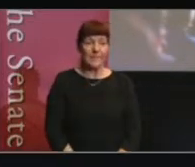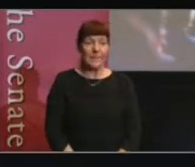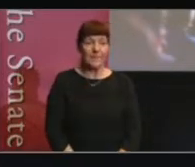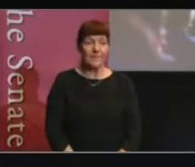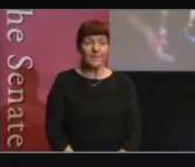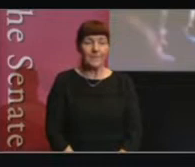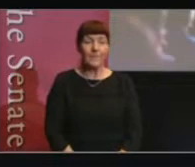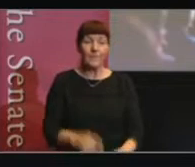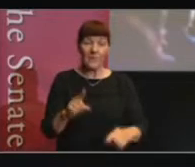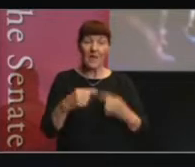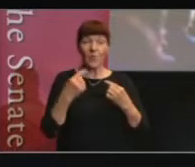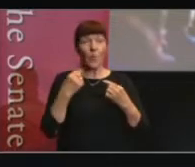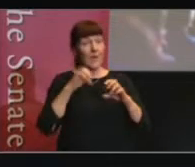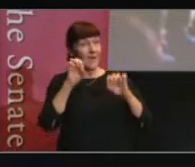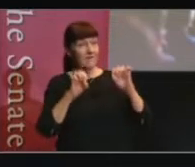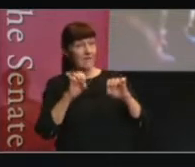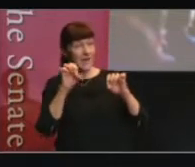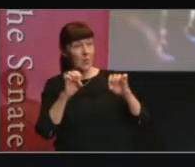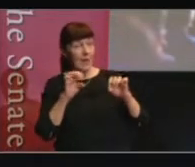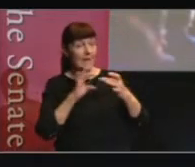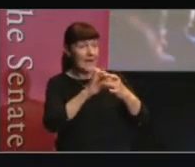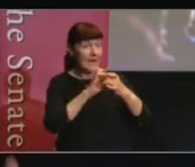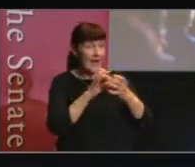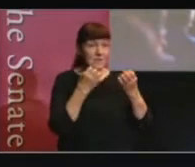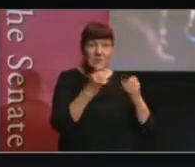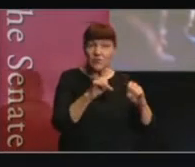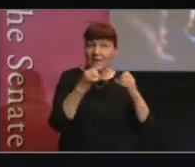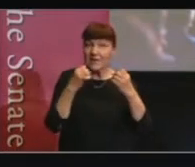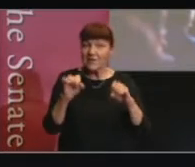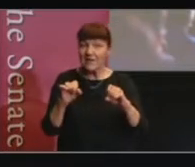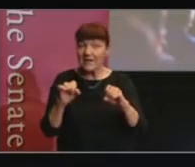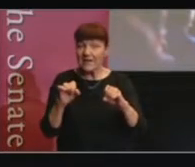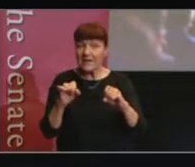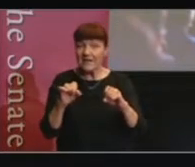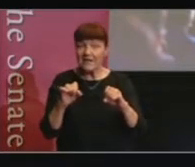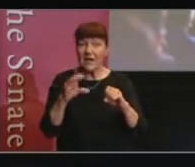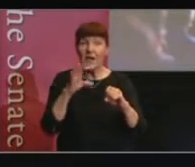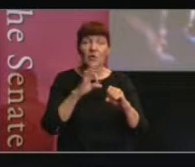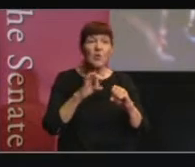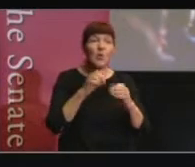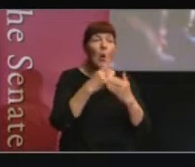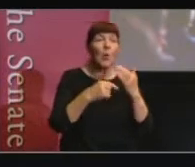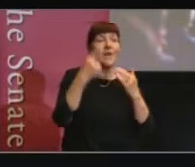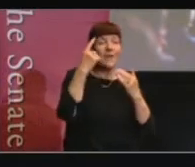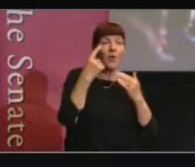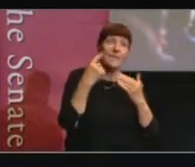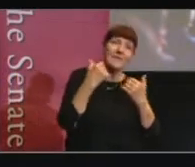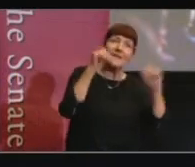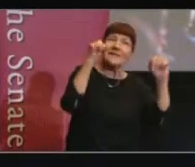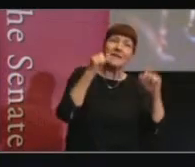If we evaluate engagement strategies looking beyond immediate success or failure, we'll get a better picture.